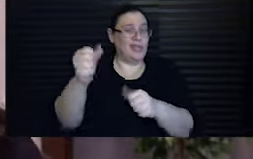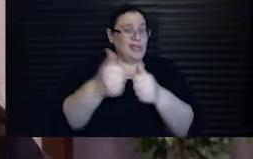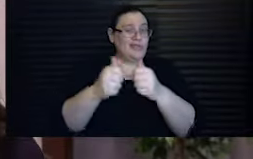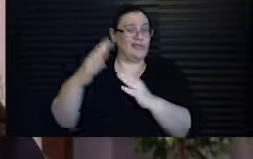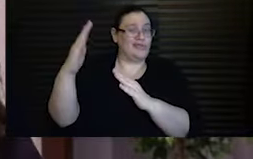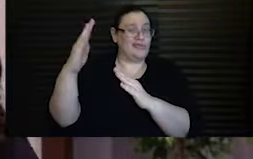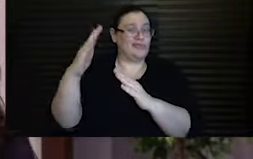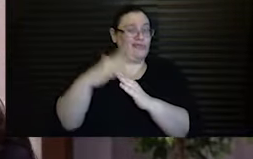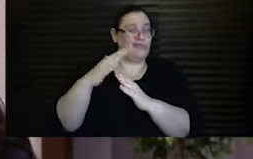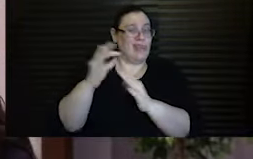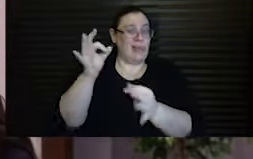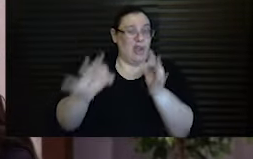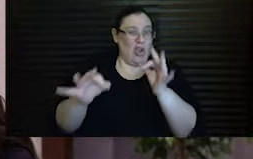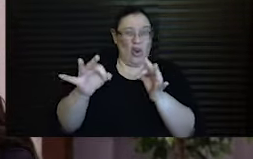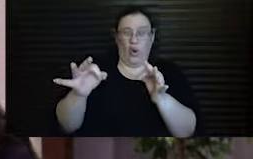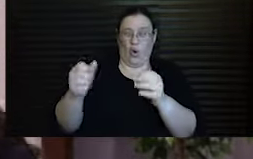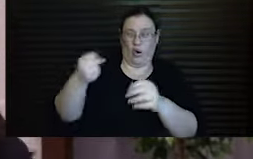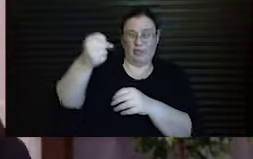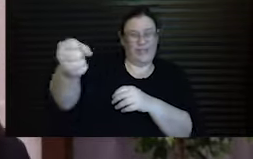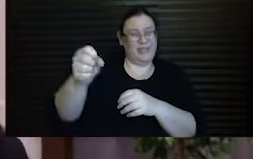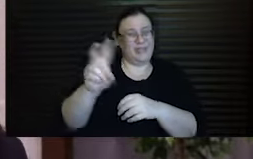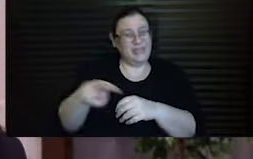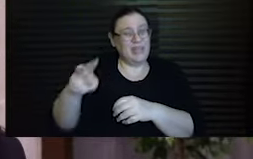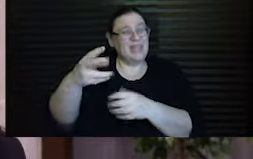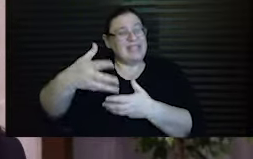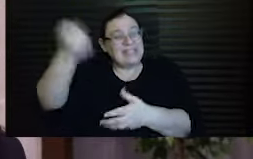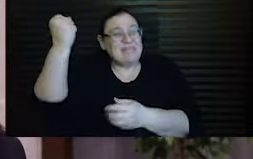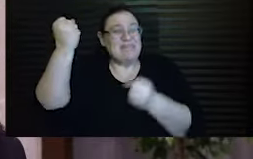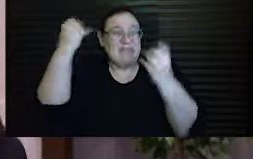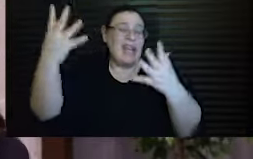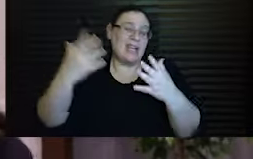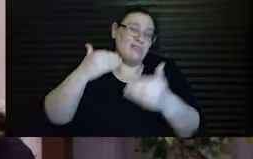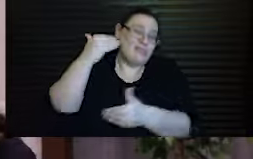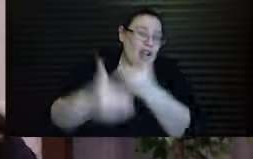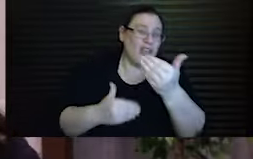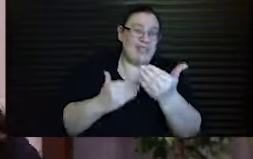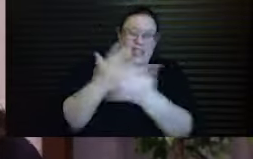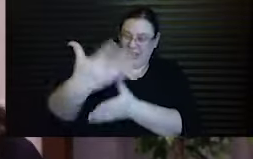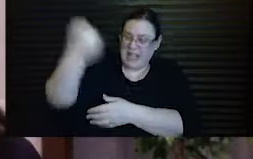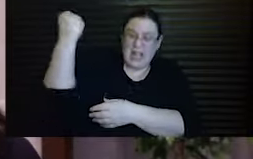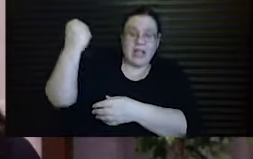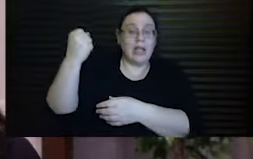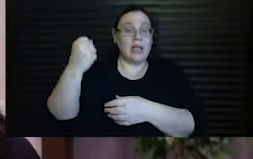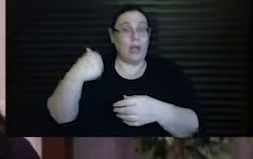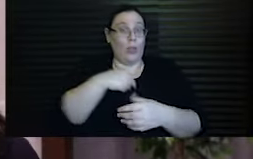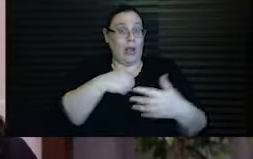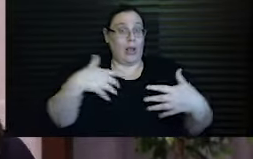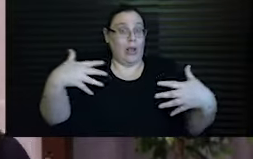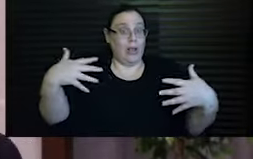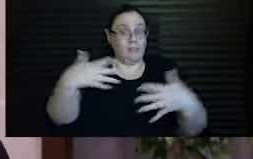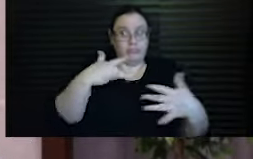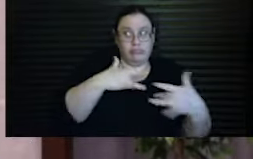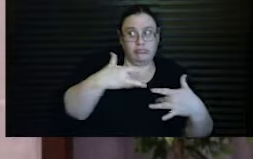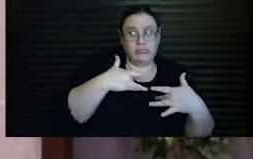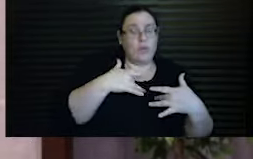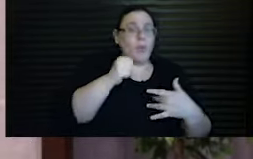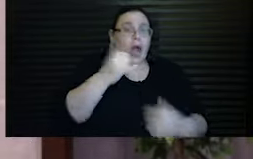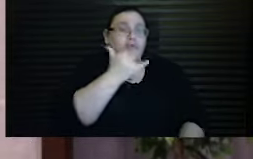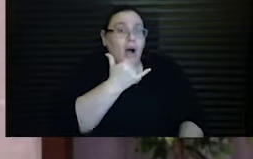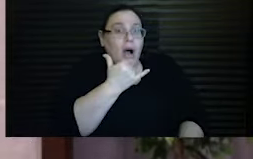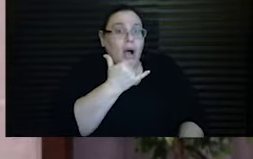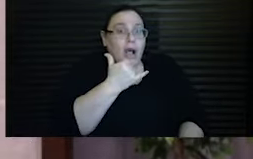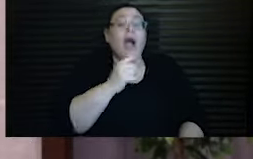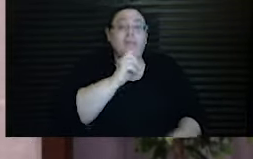zealously strip away decades of progress and rights. We are not wrong to be alarmed. And I am afraid